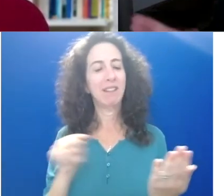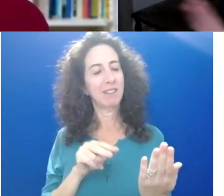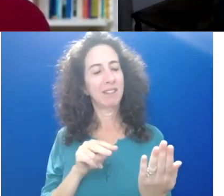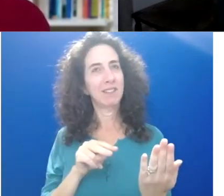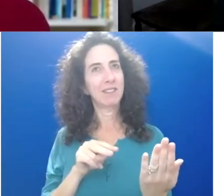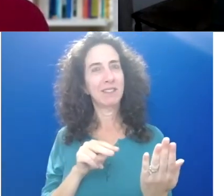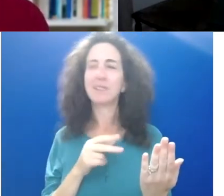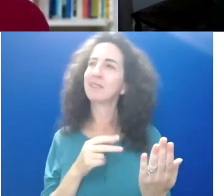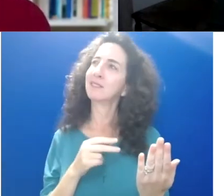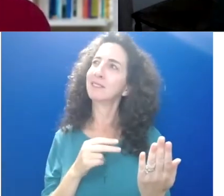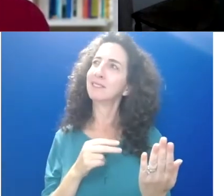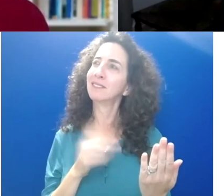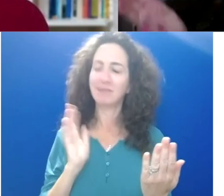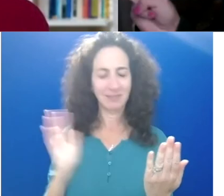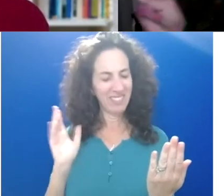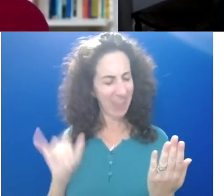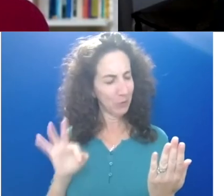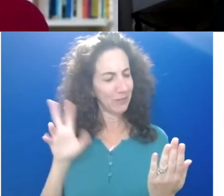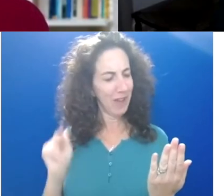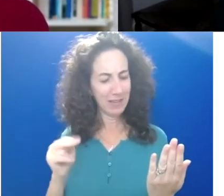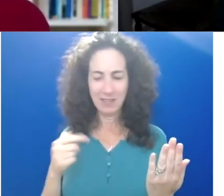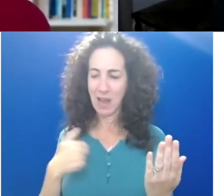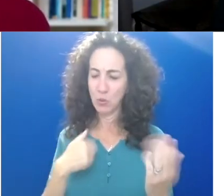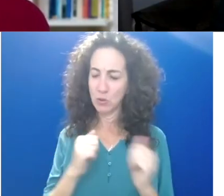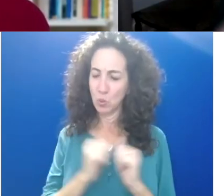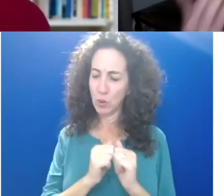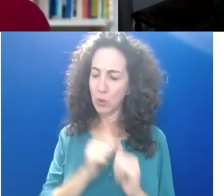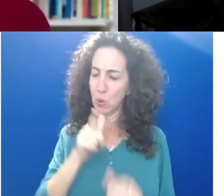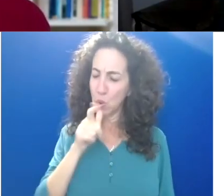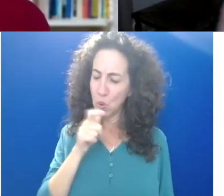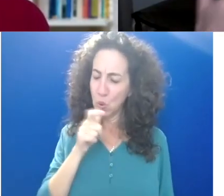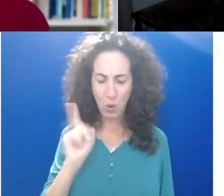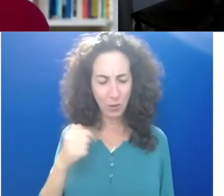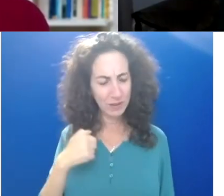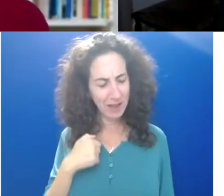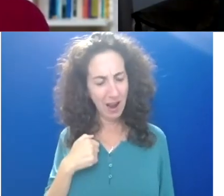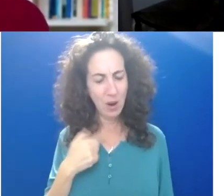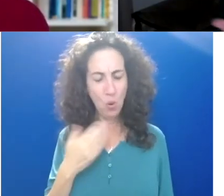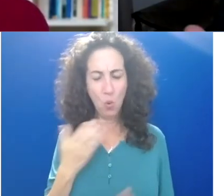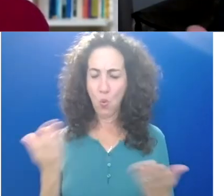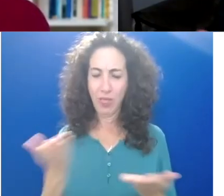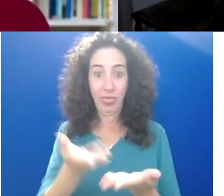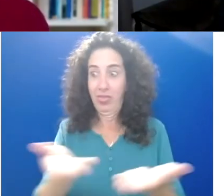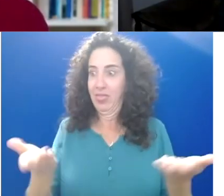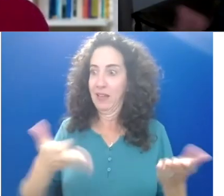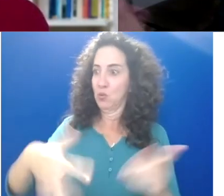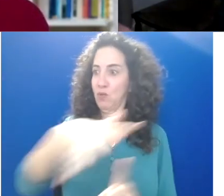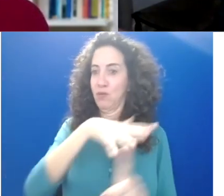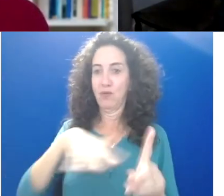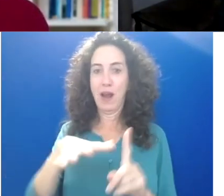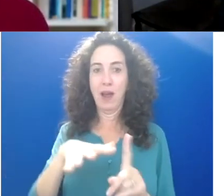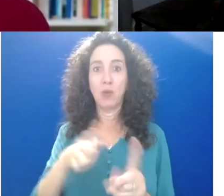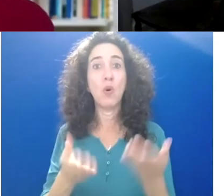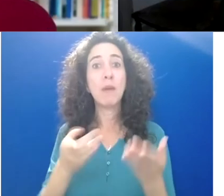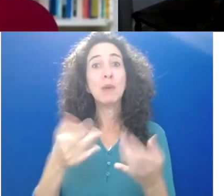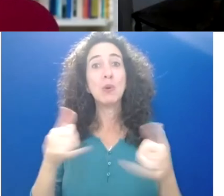who were you with, you know, where were you, were there any objects or props involved, like, for example, pickleball